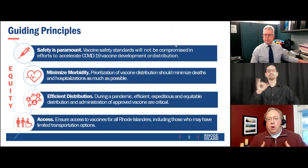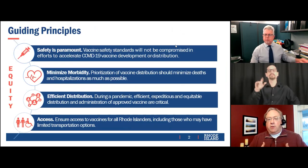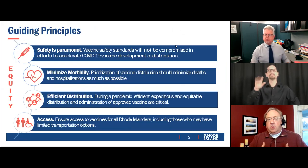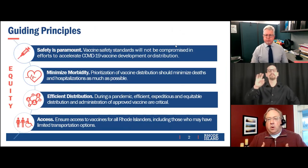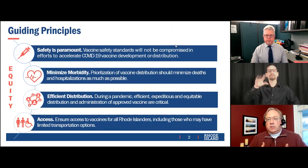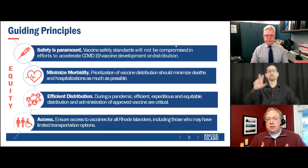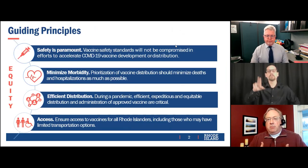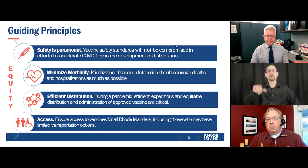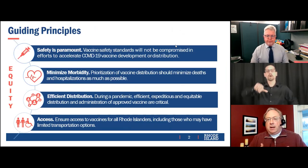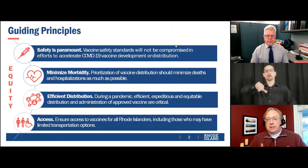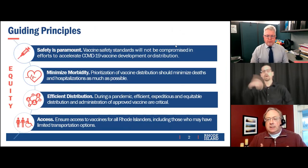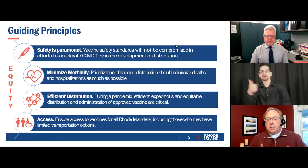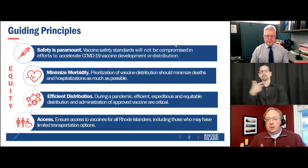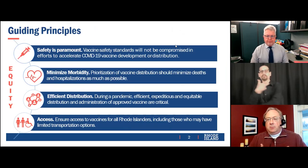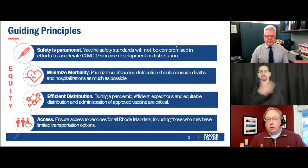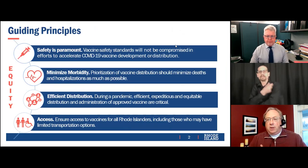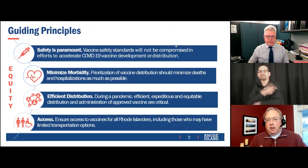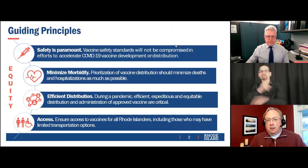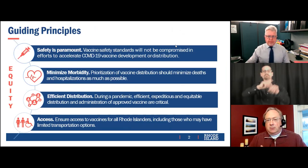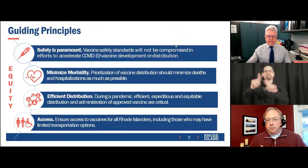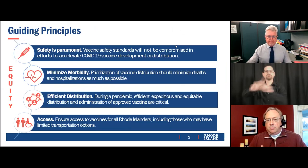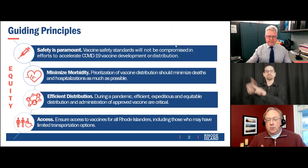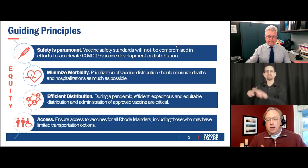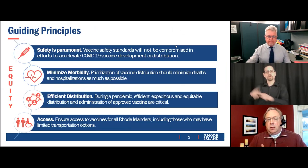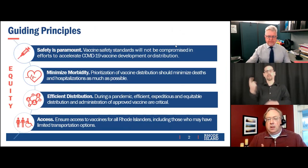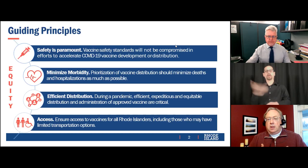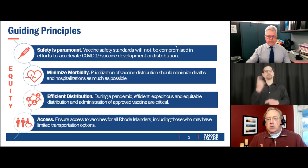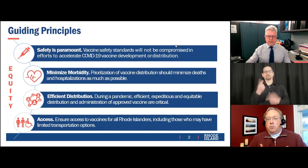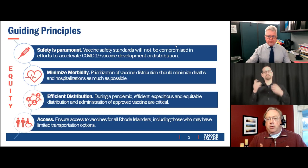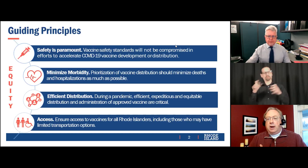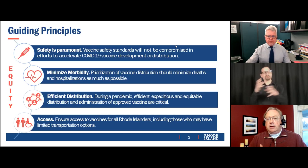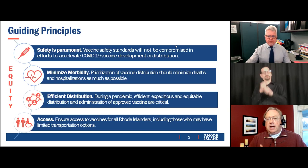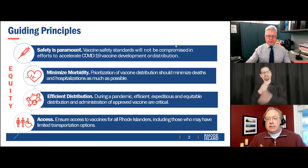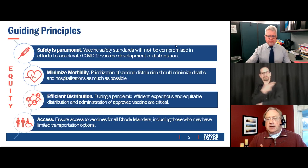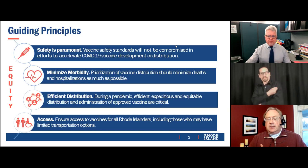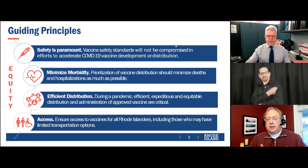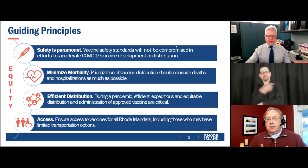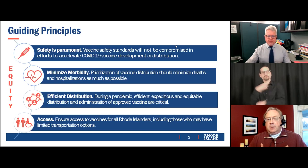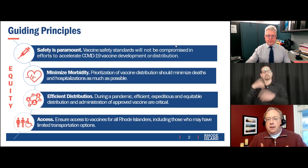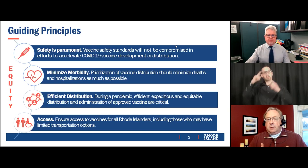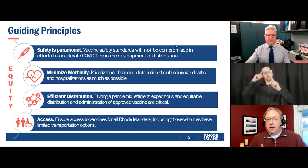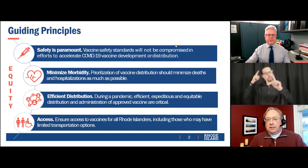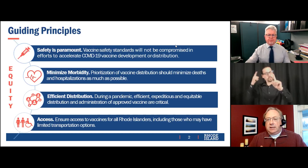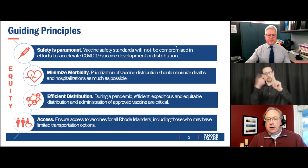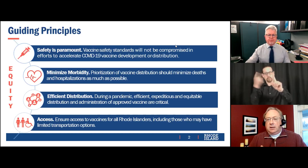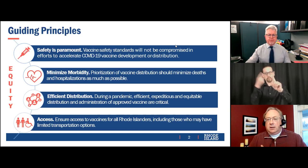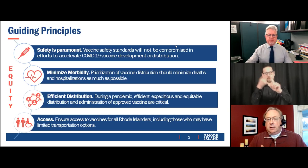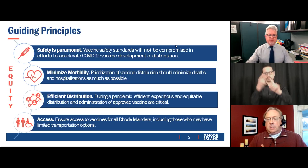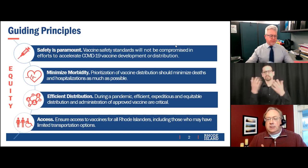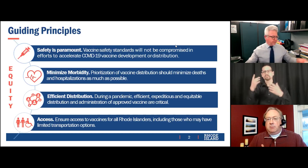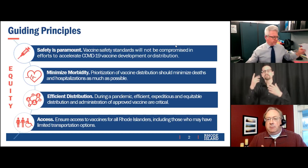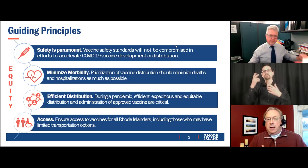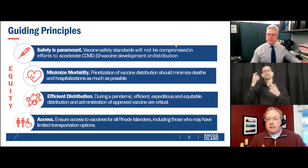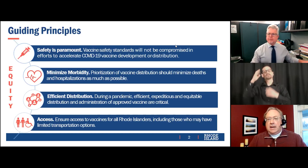One of our goals is to minimize morbidity. So prioritizing the vaccine,